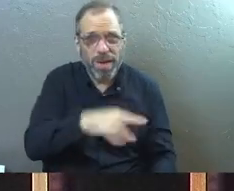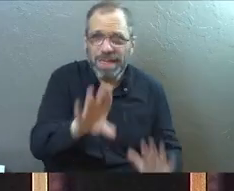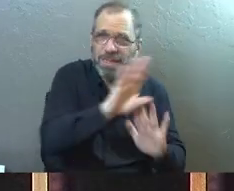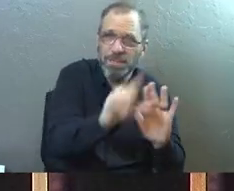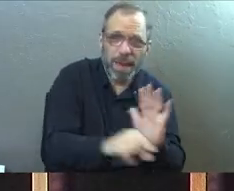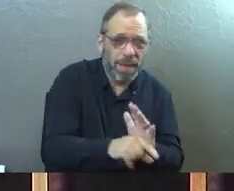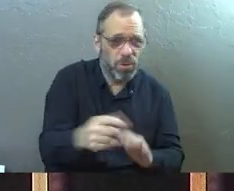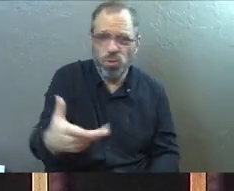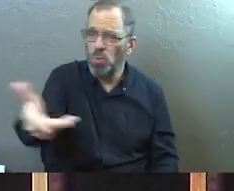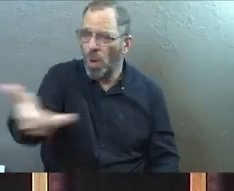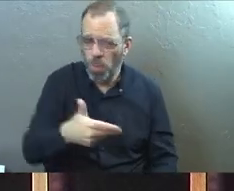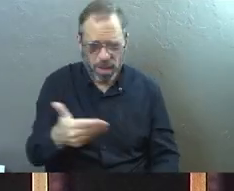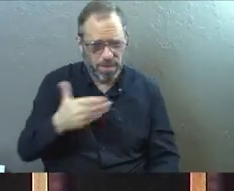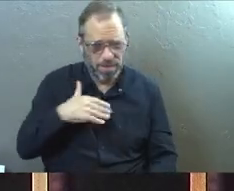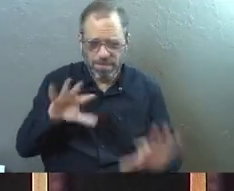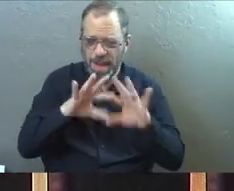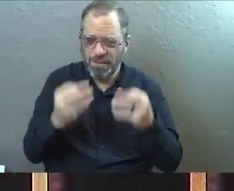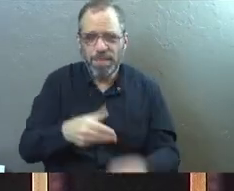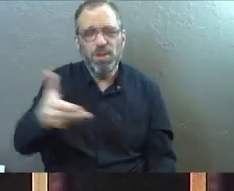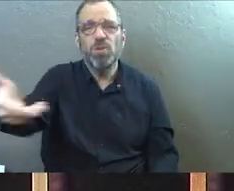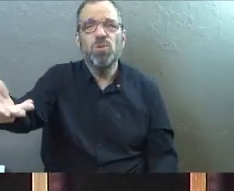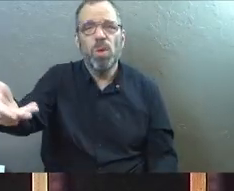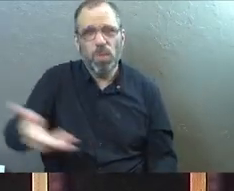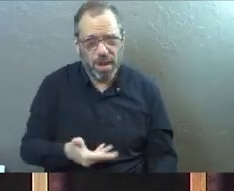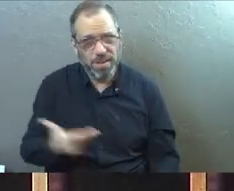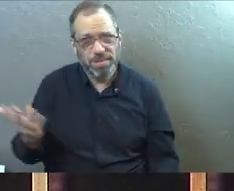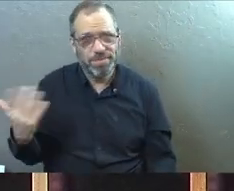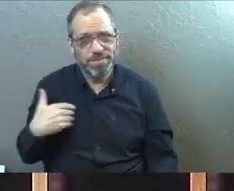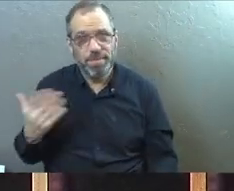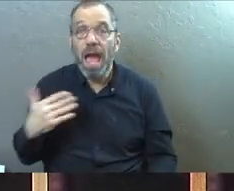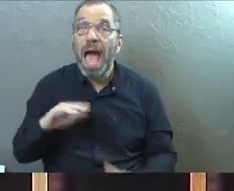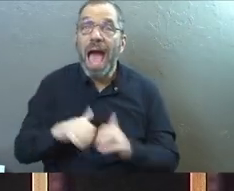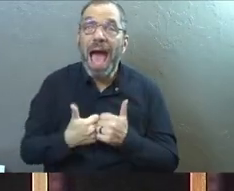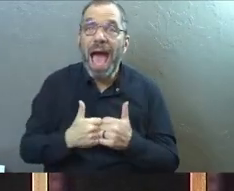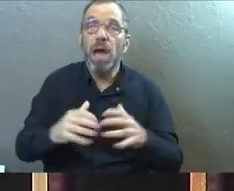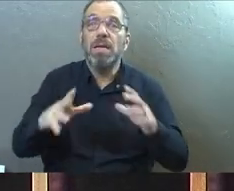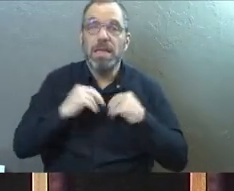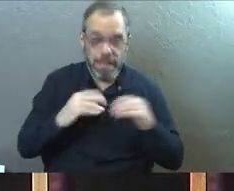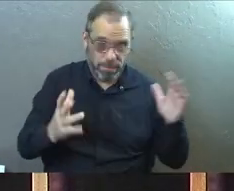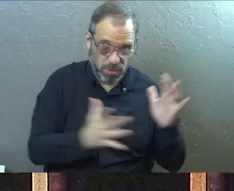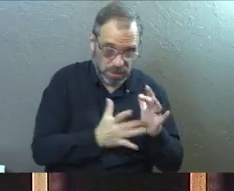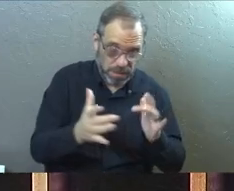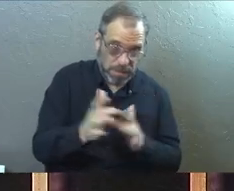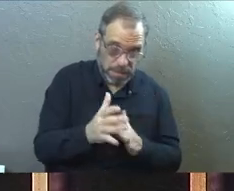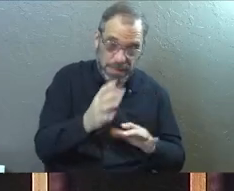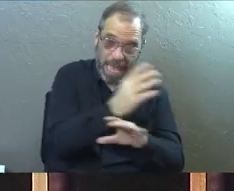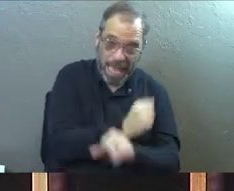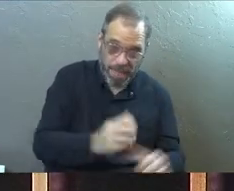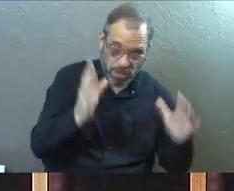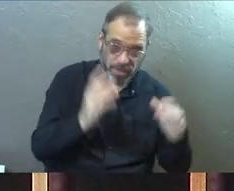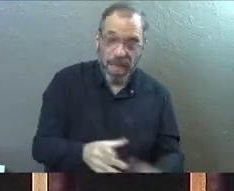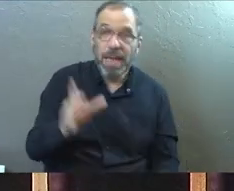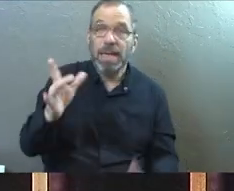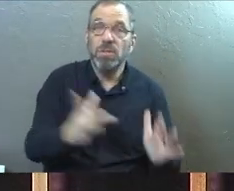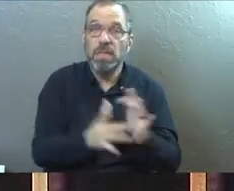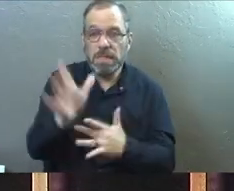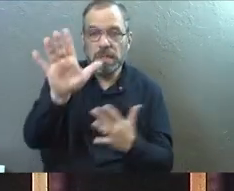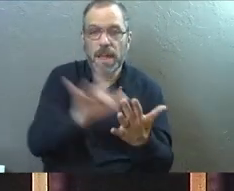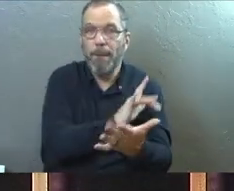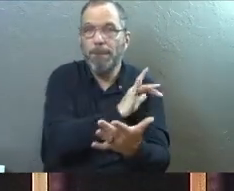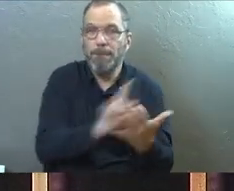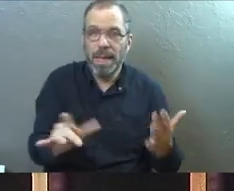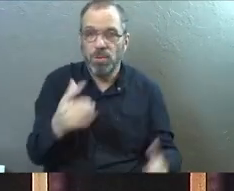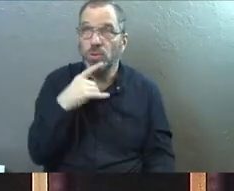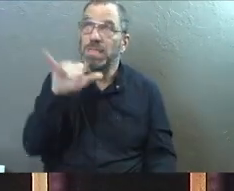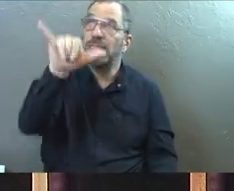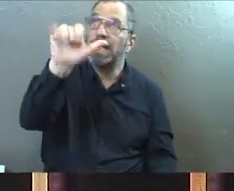background, God says, you are welcome into my family and the way that works is you accept my son Jesus Christ as your Lord and Savior because he's paid the way for you. You